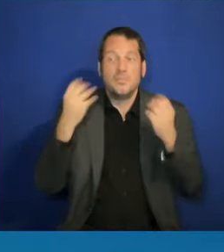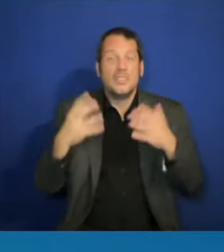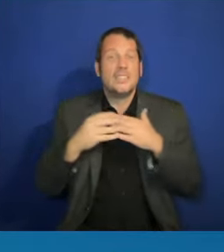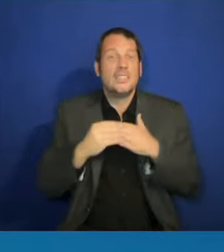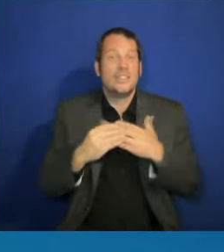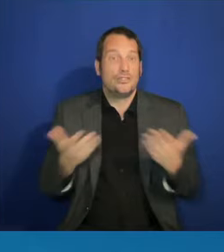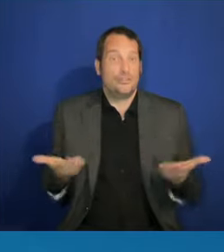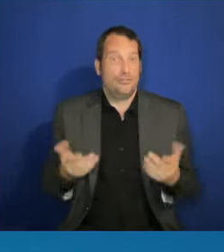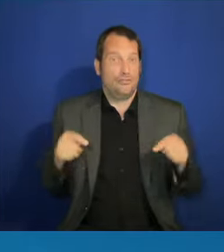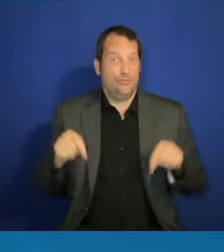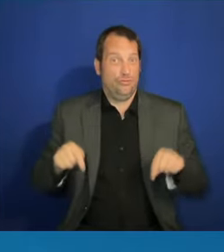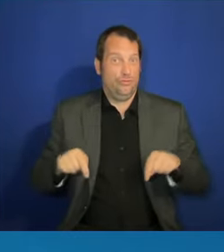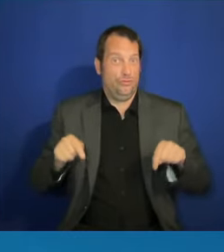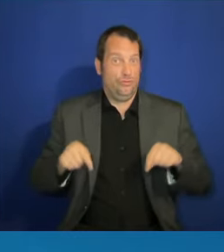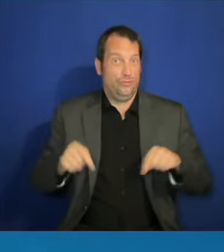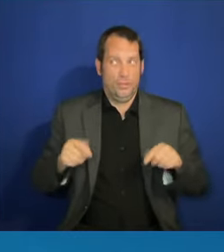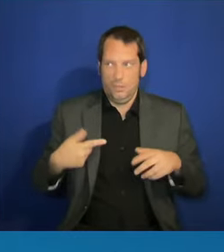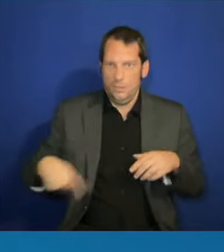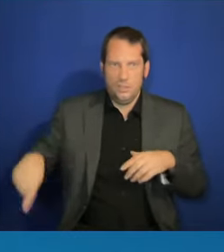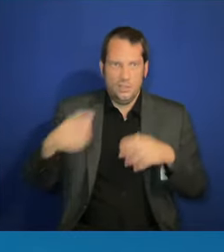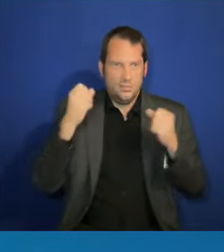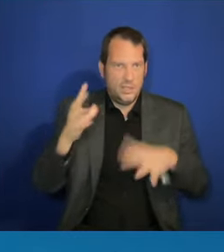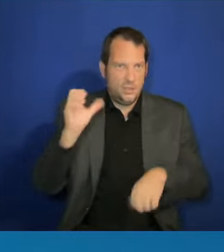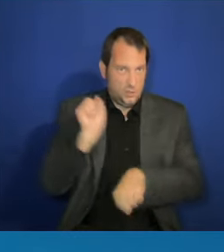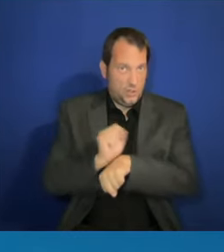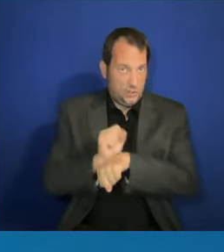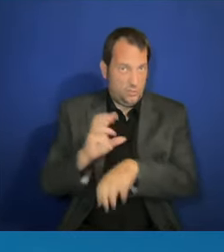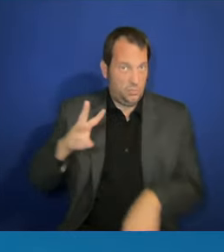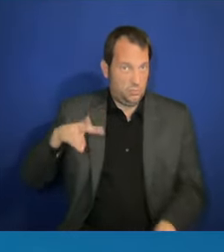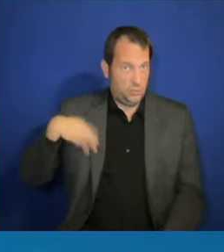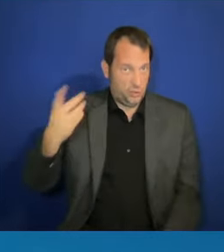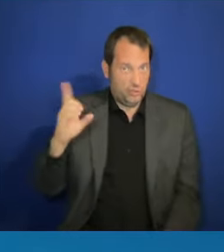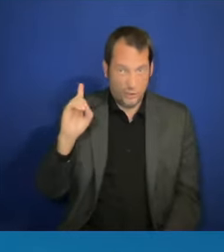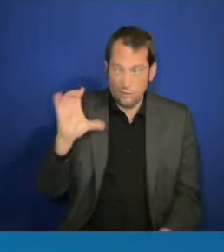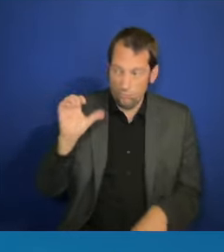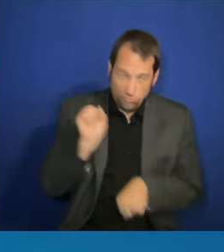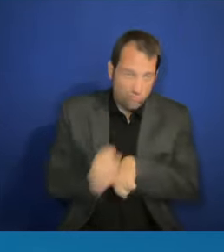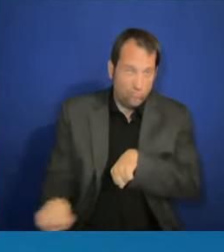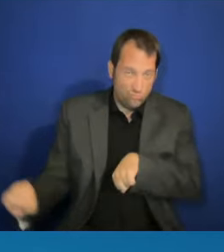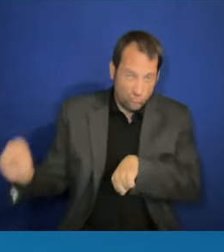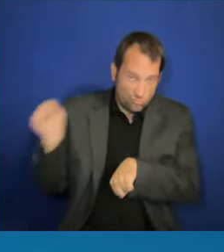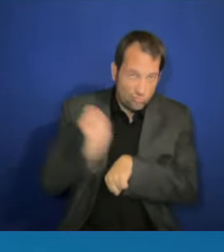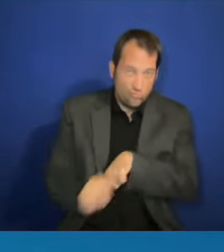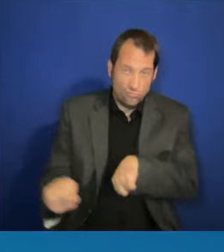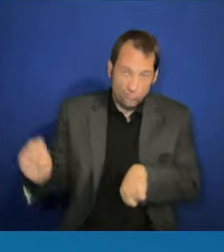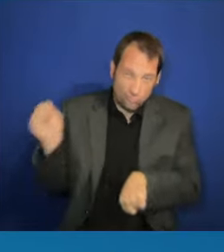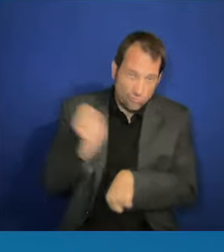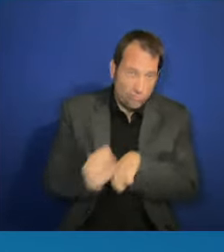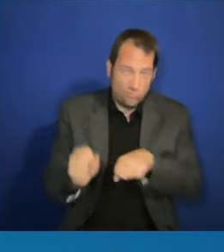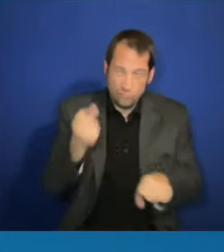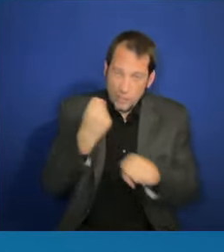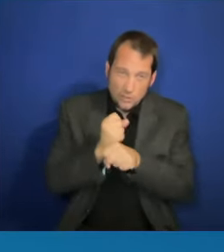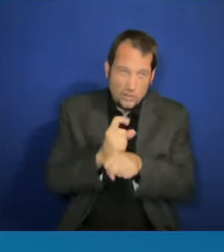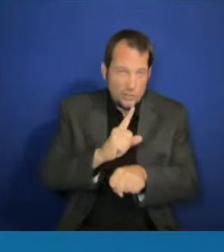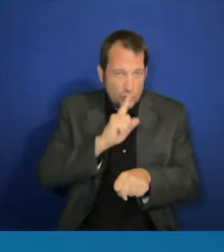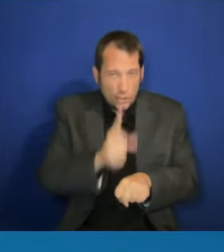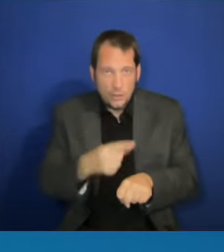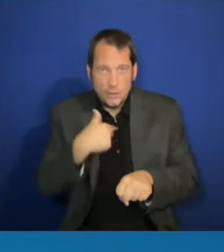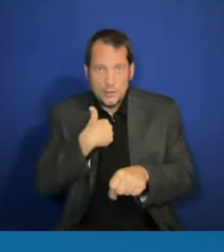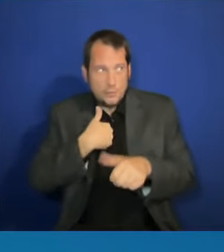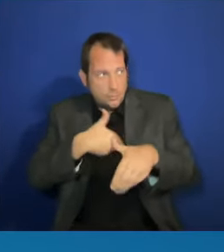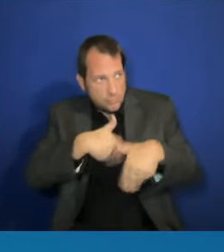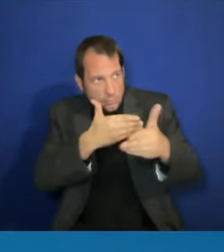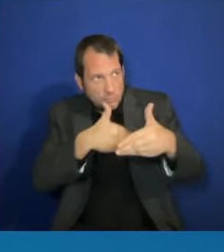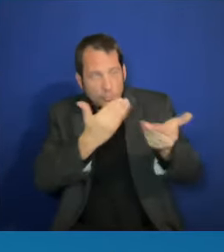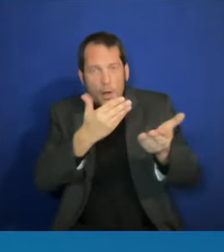to make sure that we propose and pass public policies that are relevant to all people,